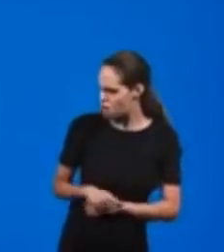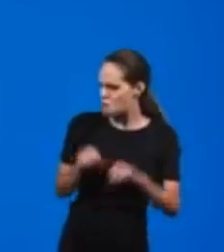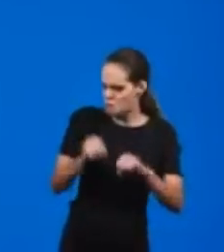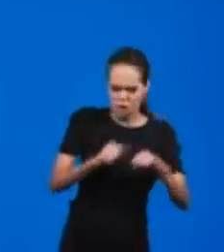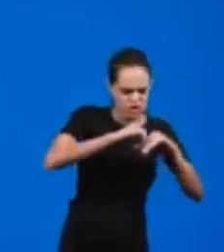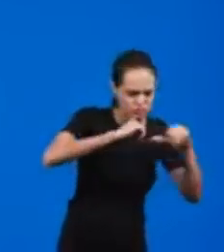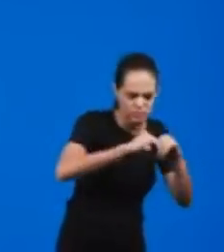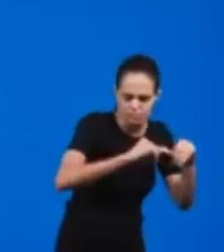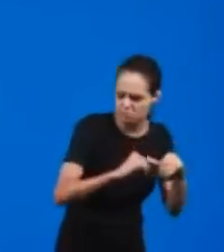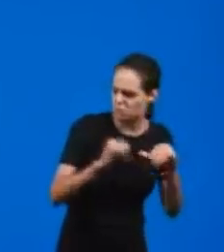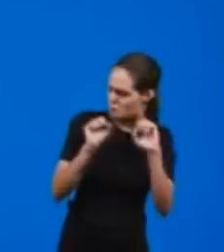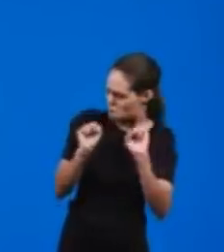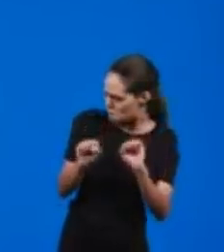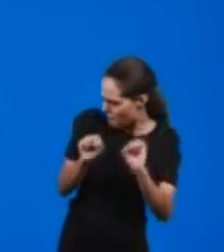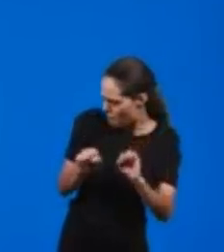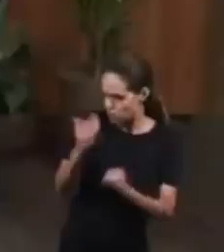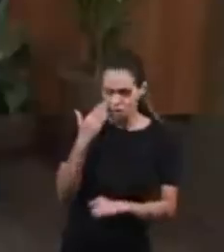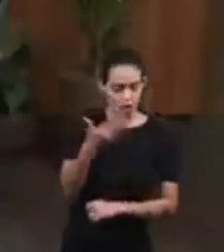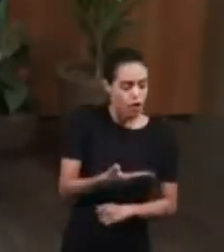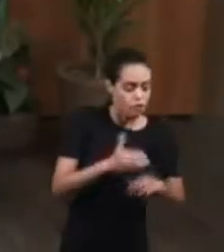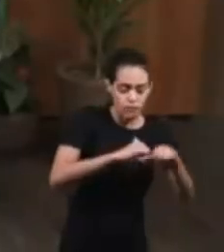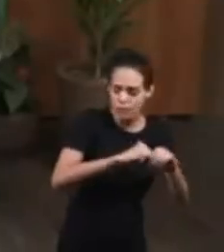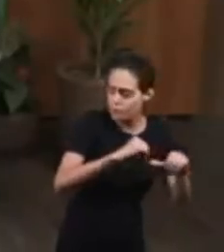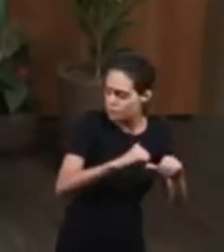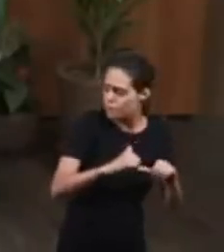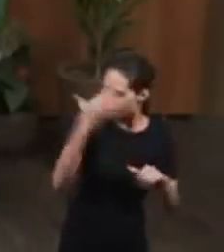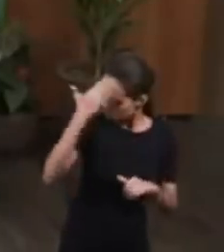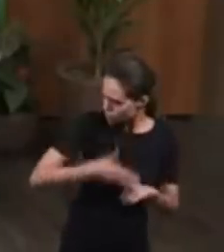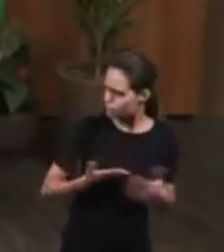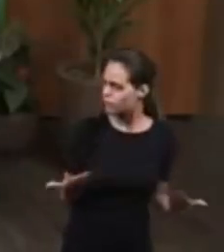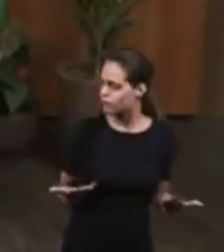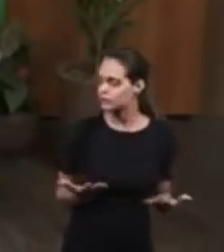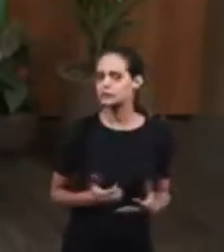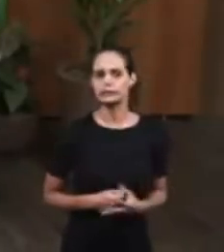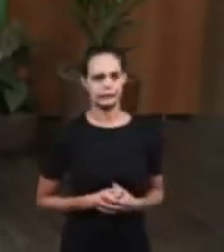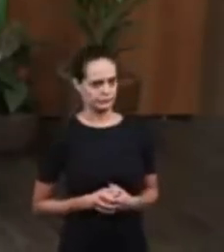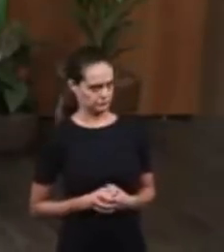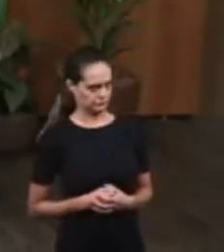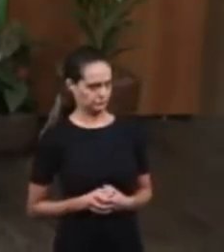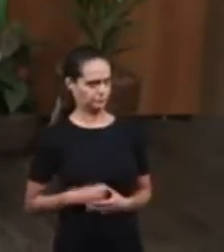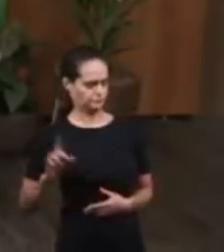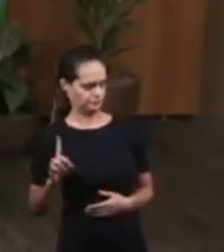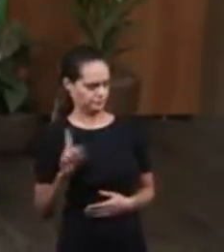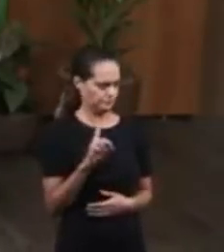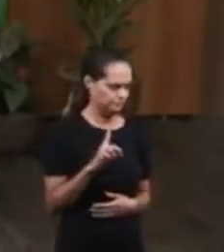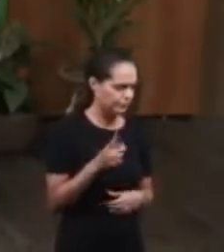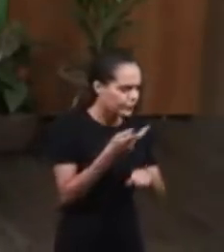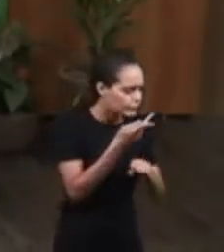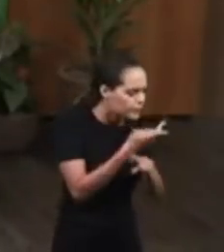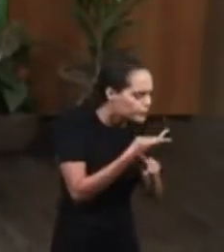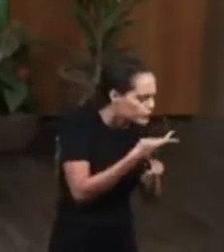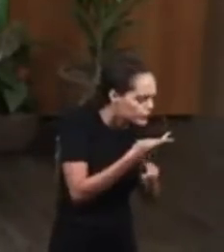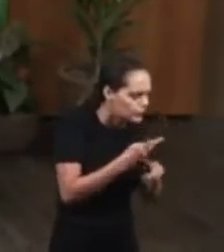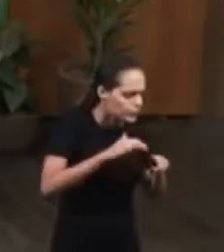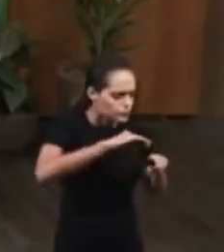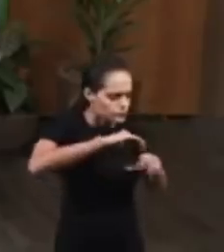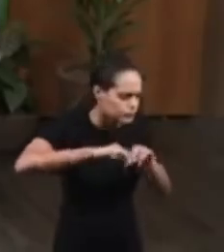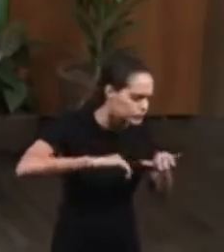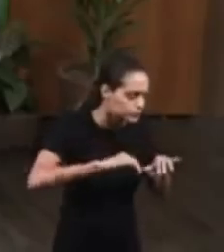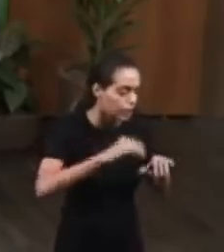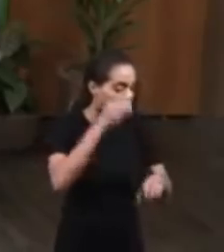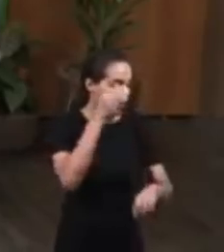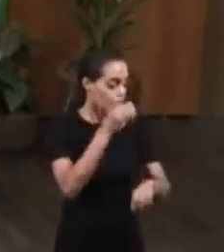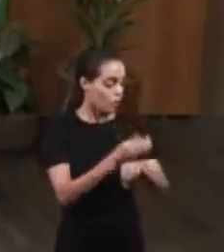their bags to show what was in them. But then the silver cup was found in the bag of the youngest,